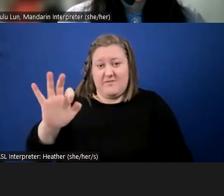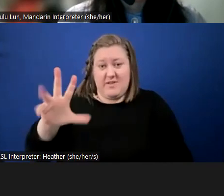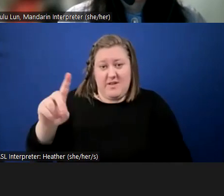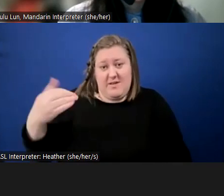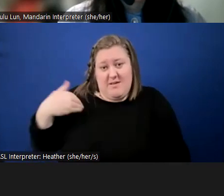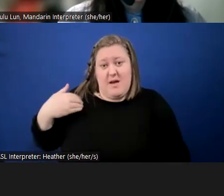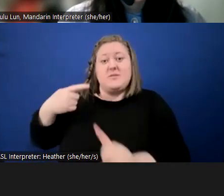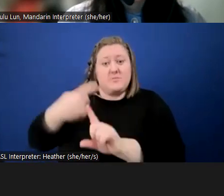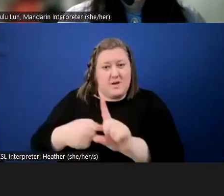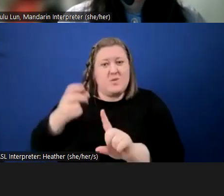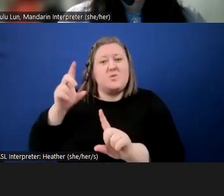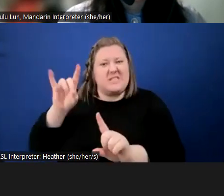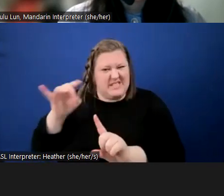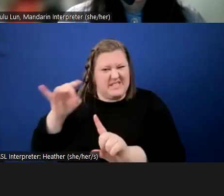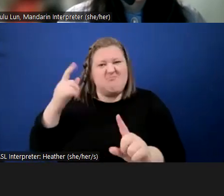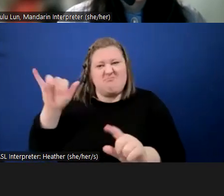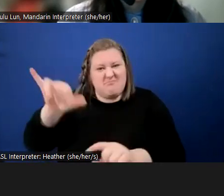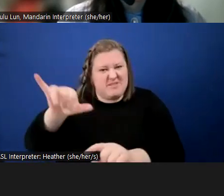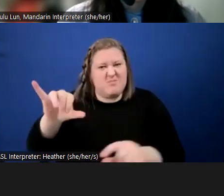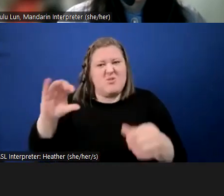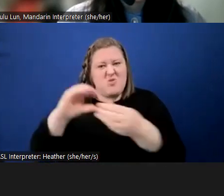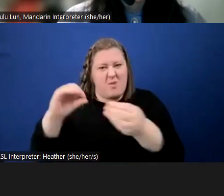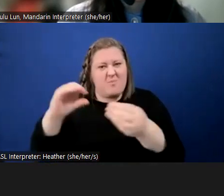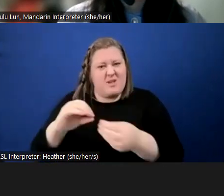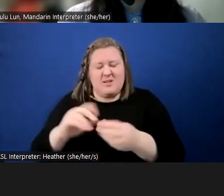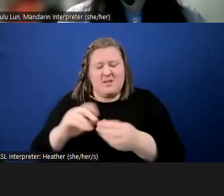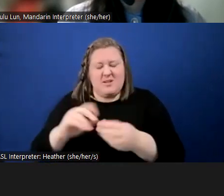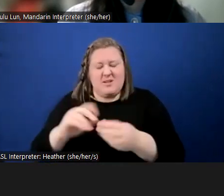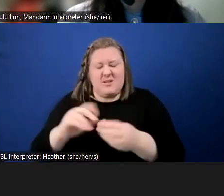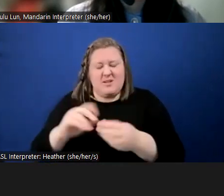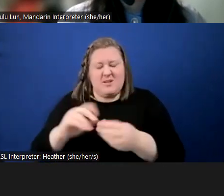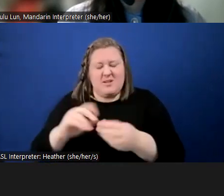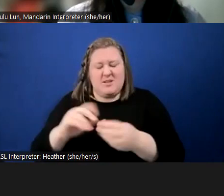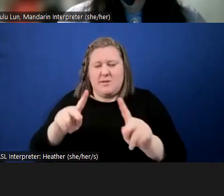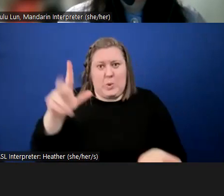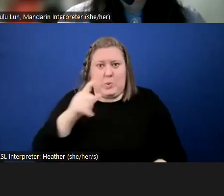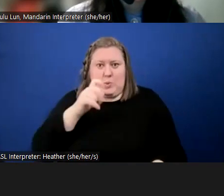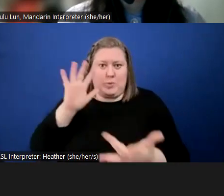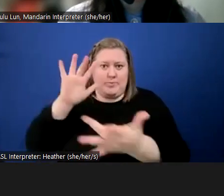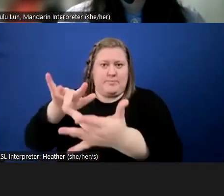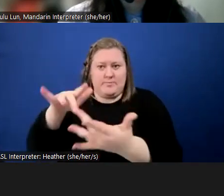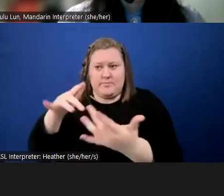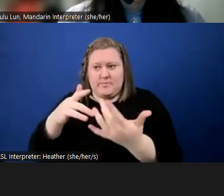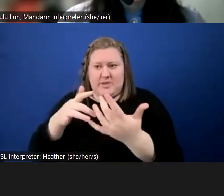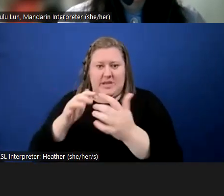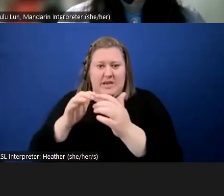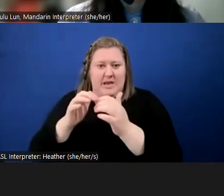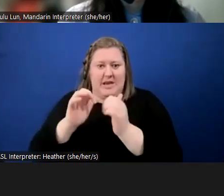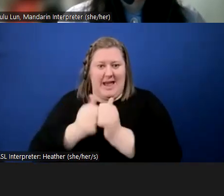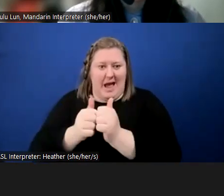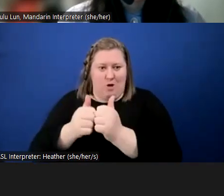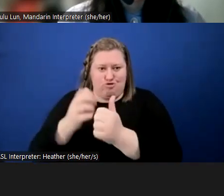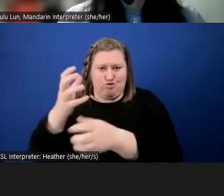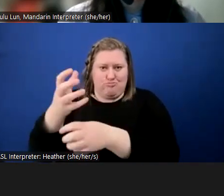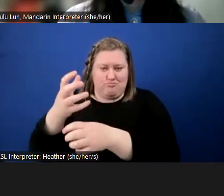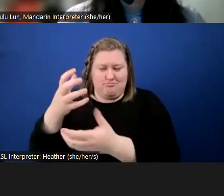a couple of comments right along the same lines of folks not knowing what was available and whom to call. So I'm